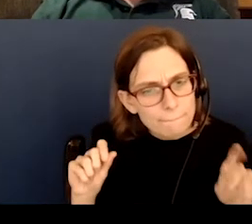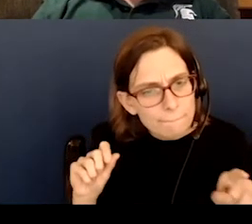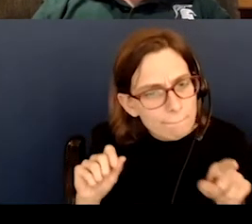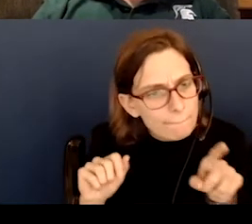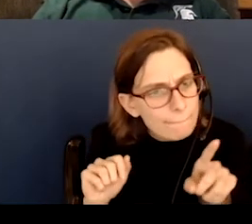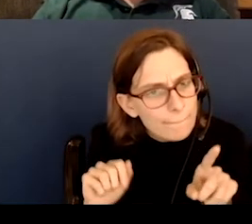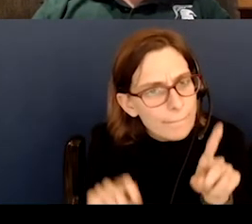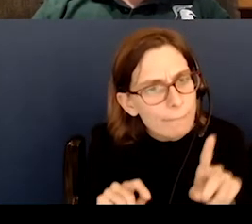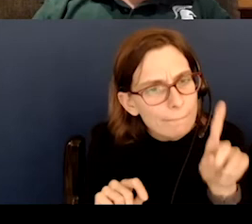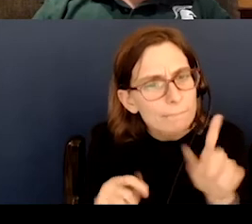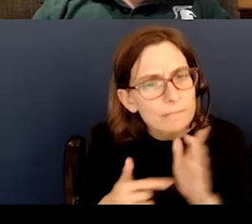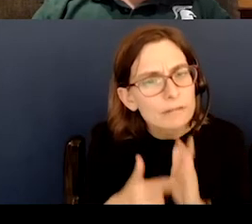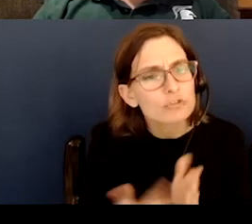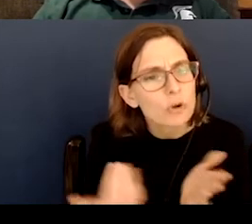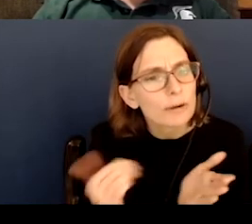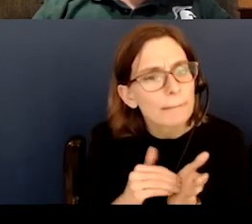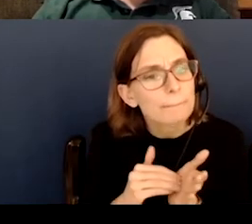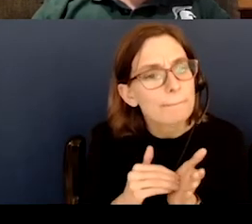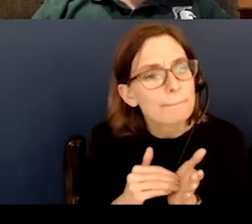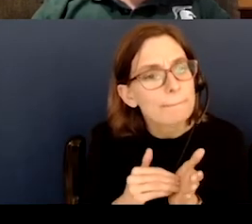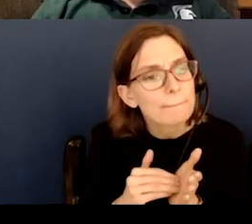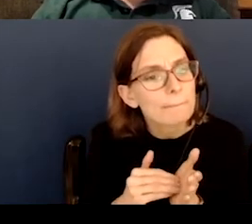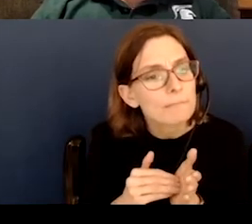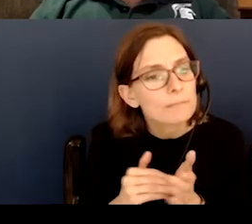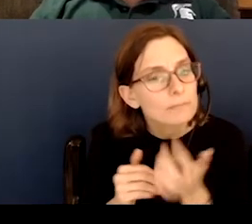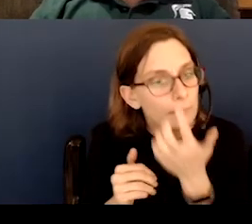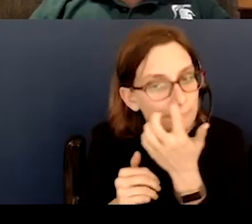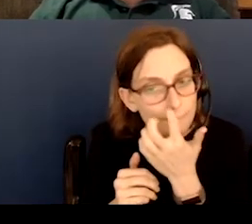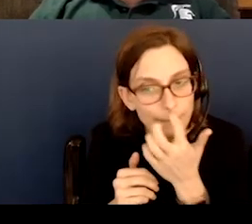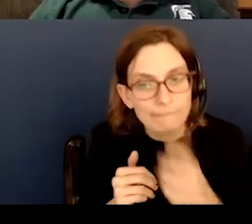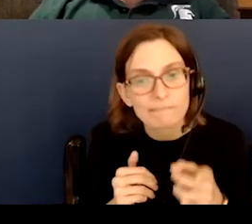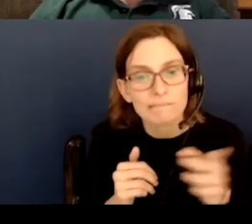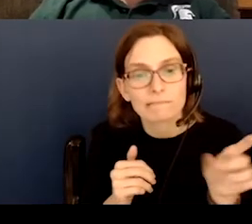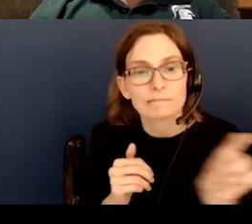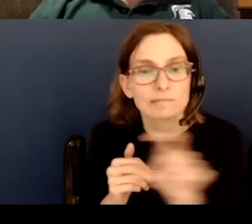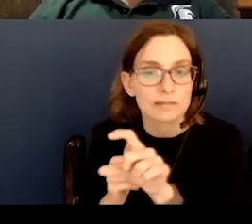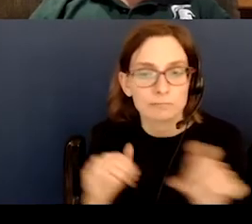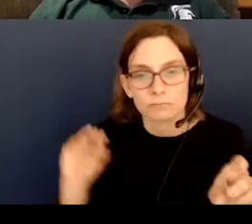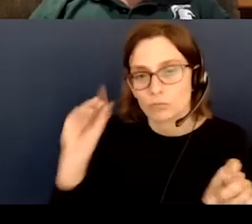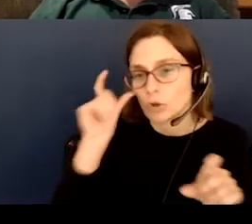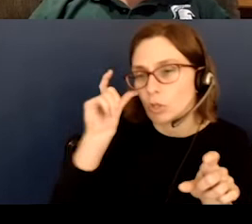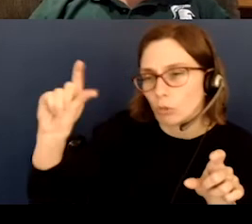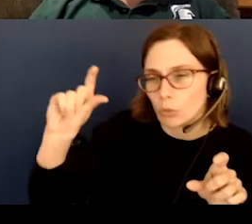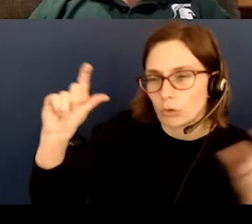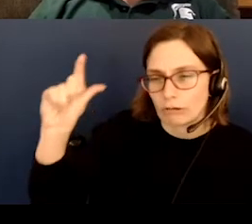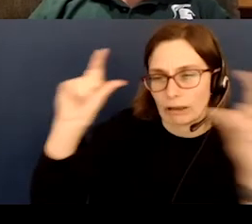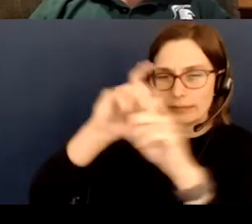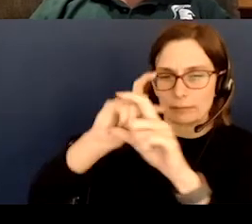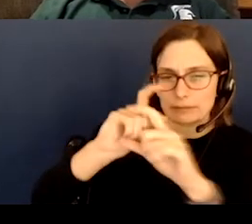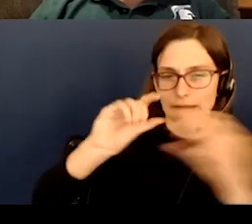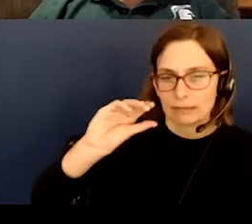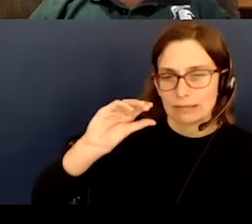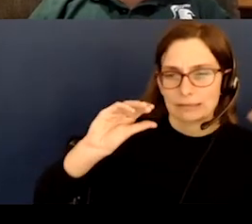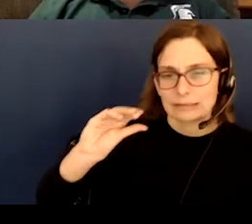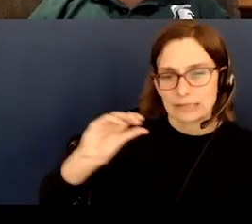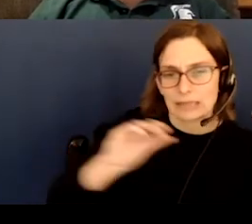scroll back up to that, to these little drawings. So this is a lunar eclipse. The sun's over here, the Earth